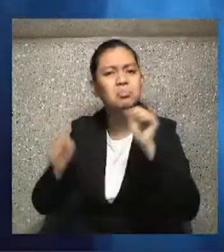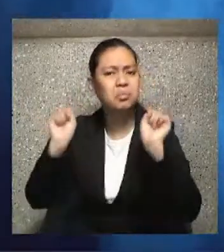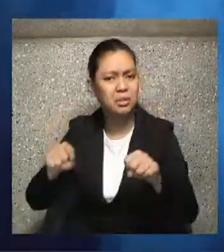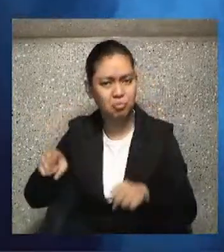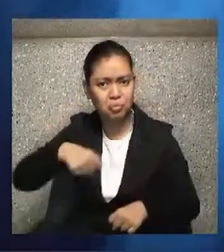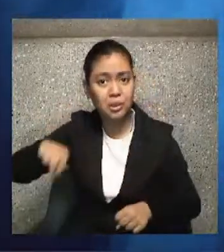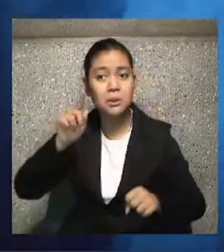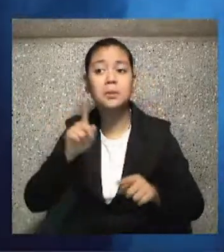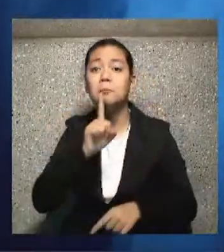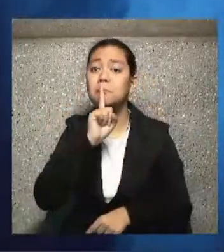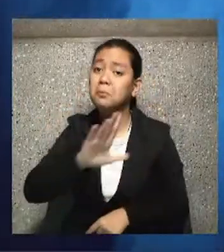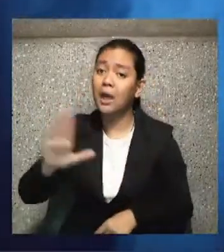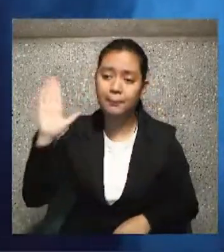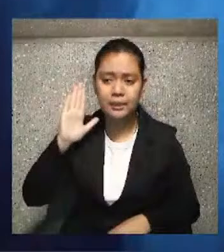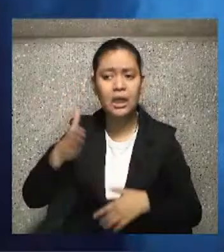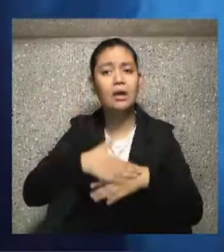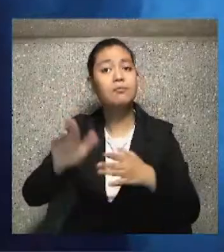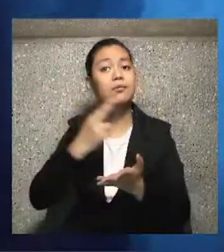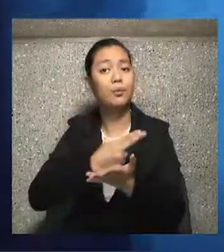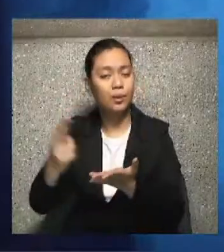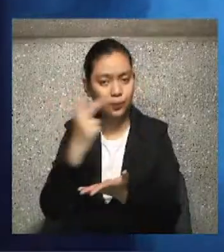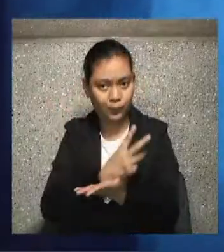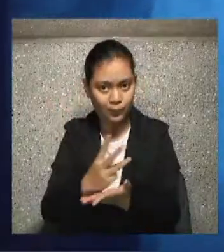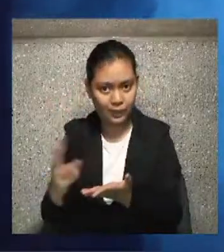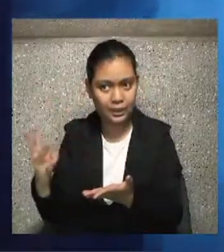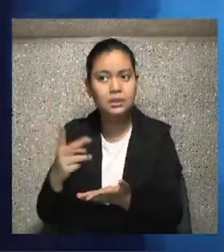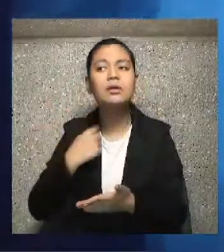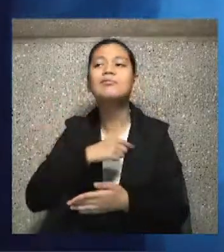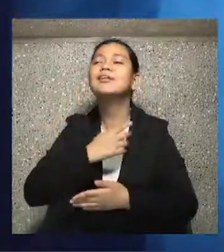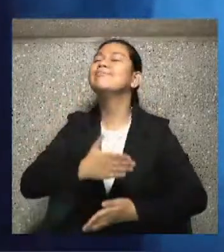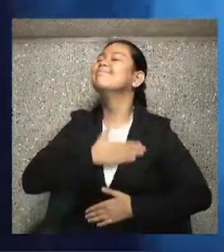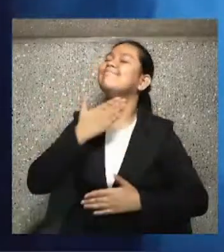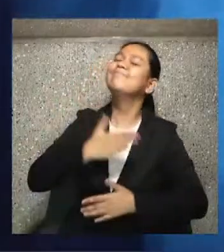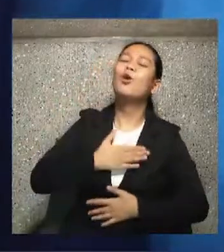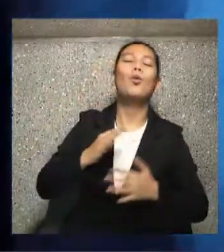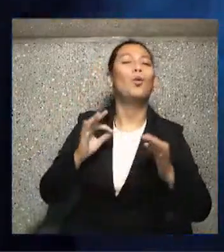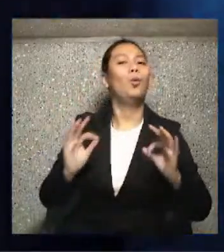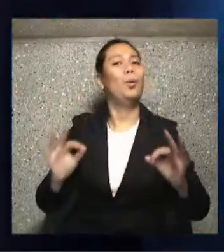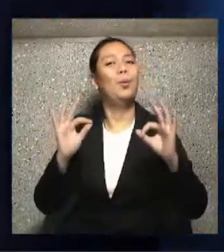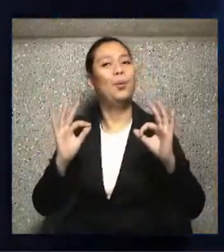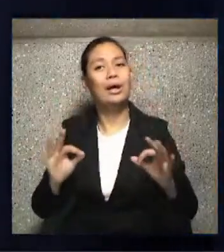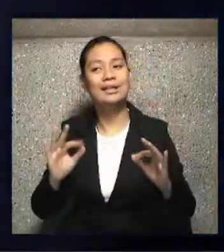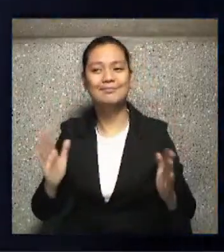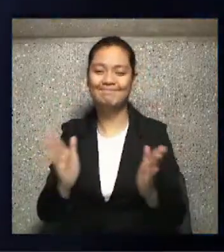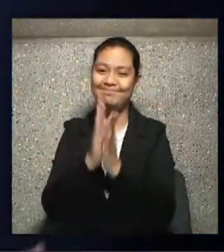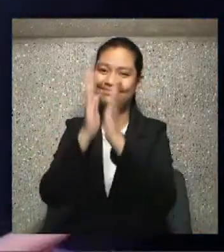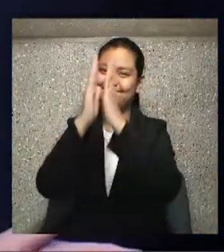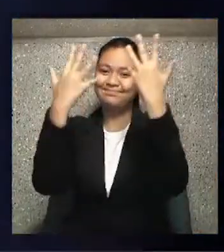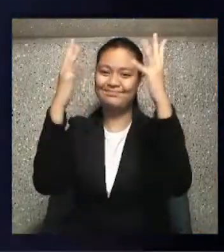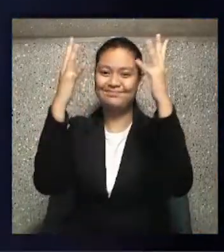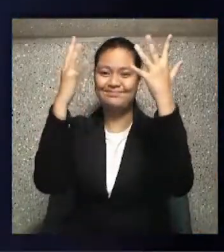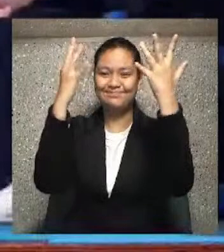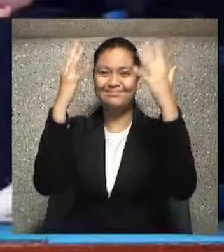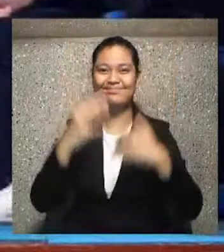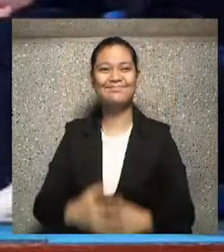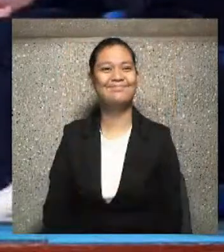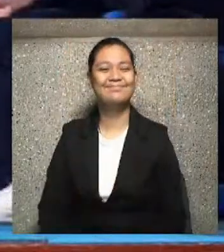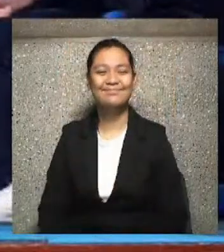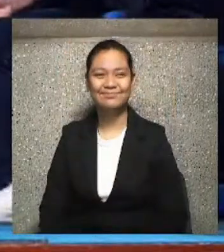I promise you, by the end of Lent, you will be joyful. Powerful. Amen. Amen. Grabe.